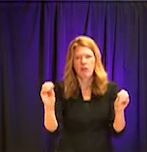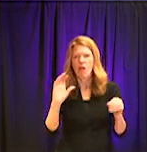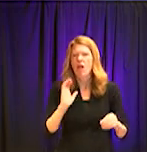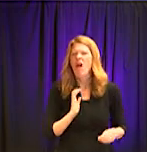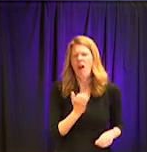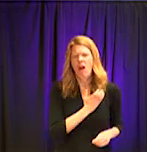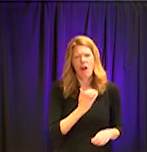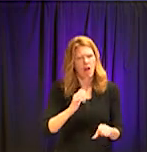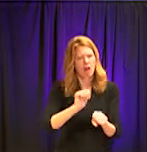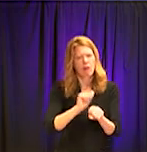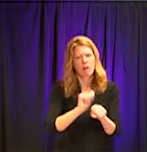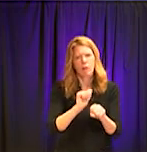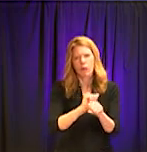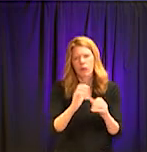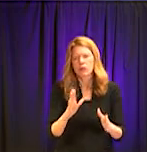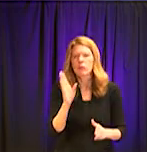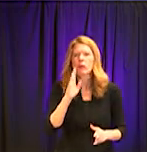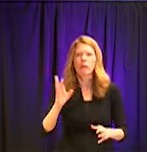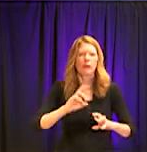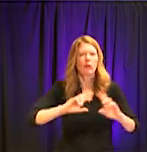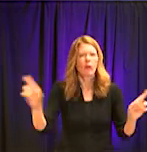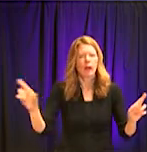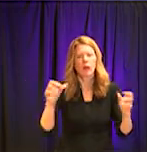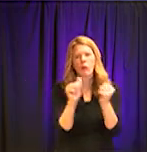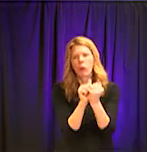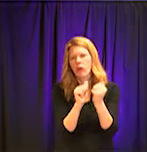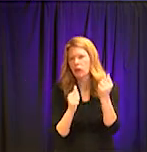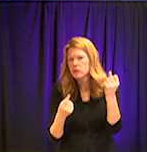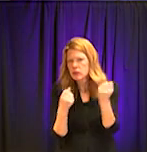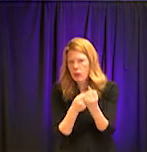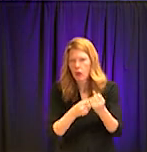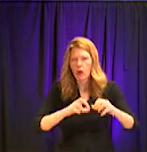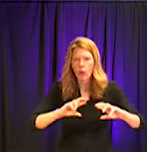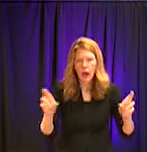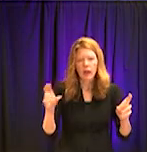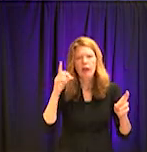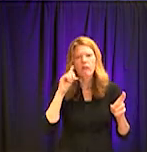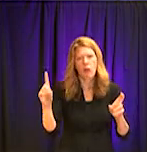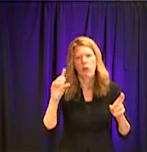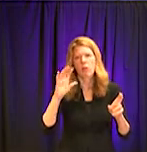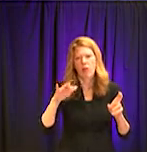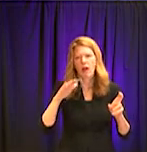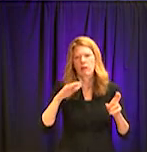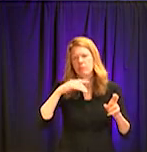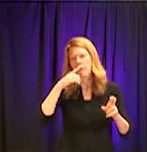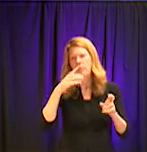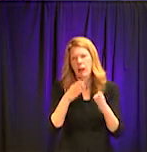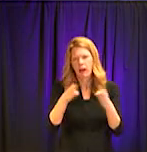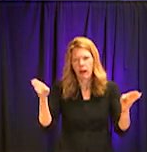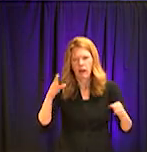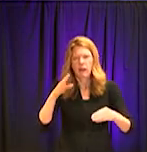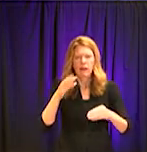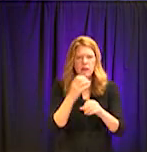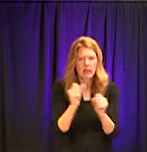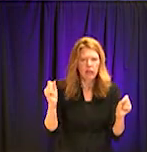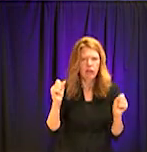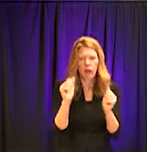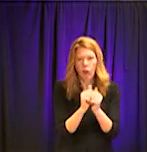employees will have the support that they need in public safety, sanitation, and other areas, water treatment.